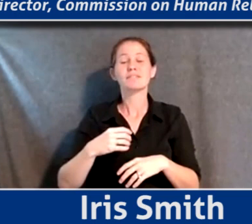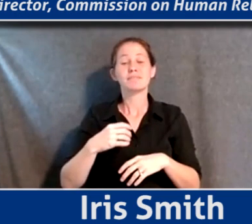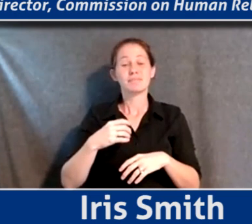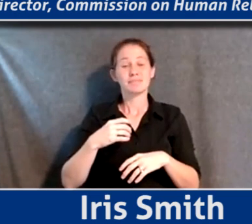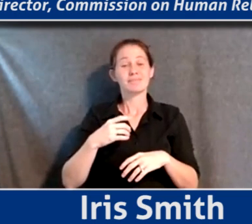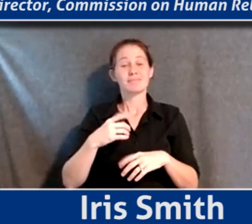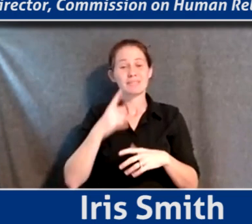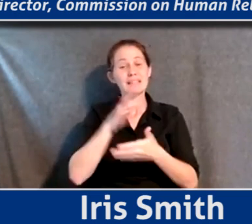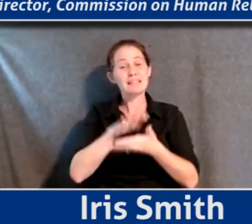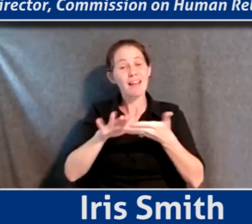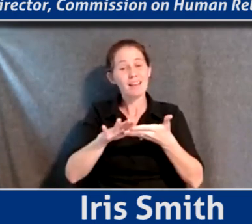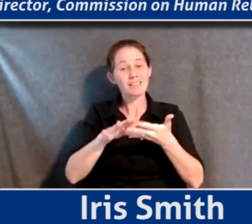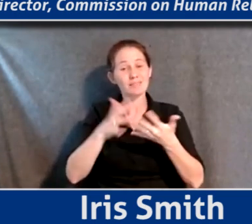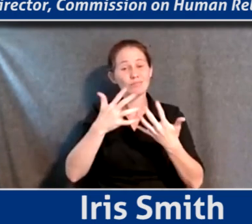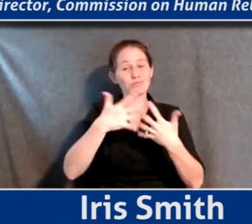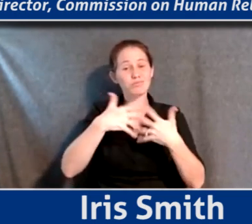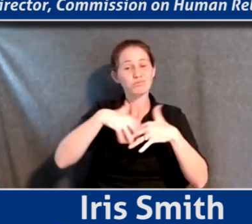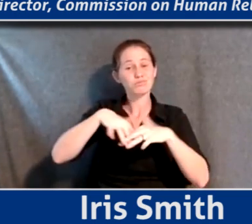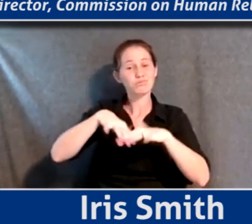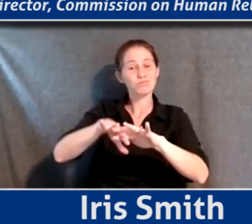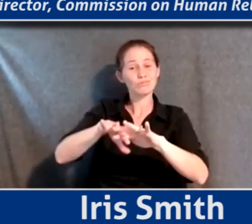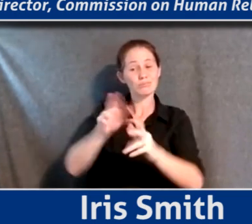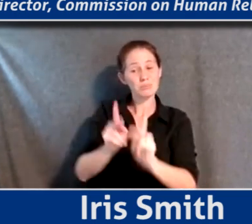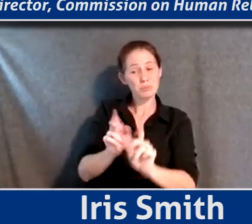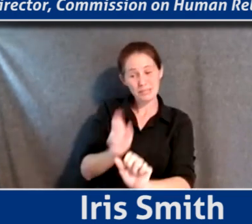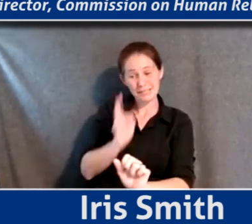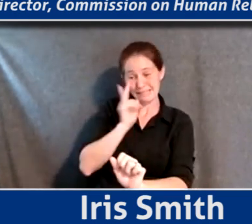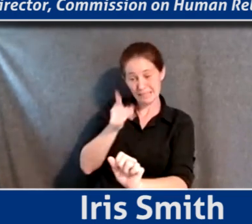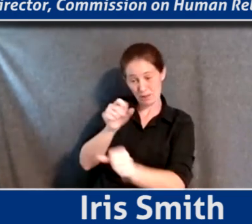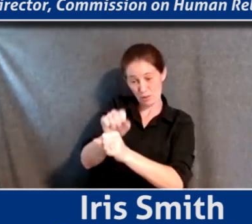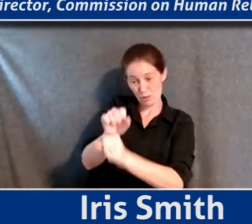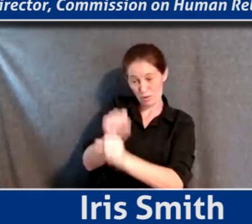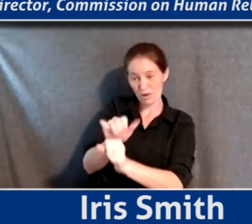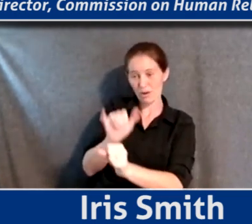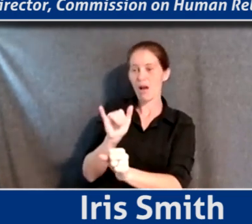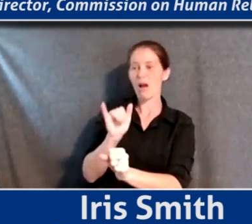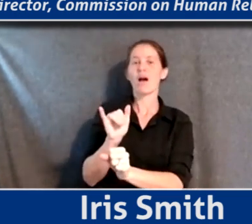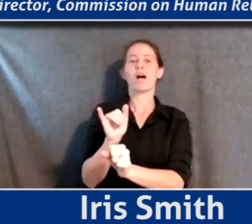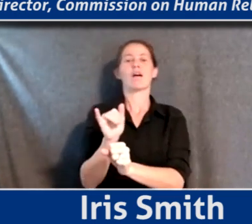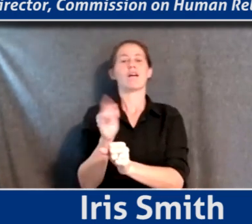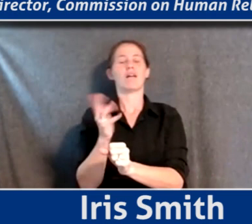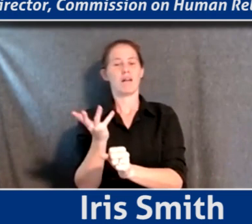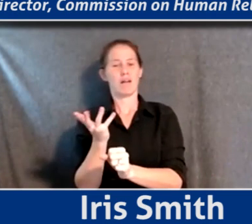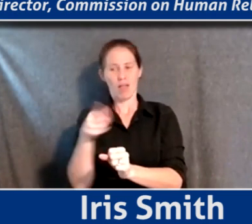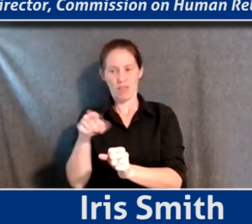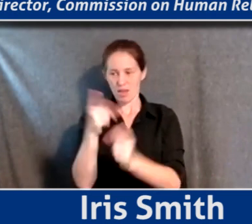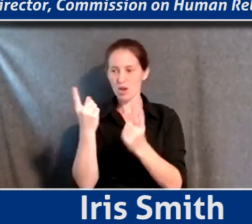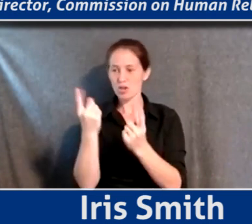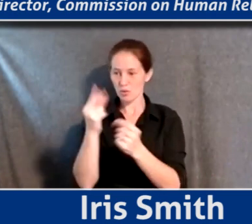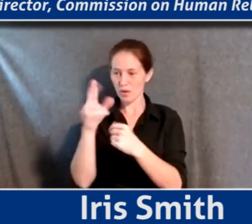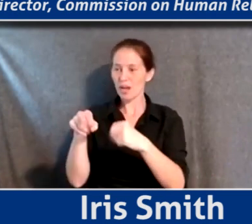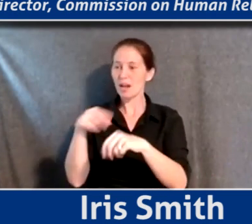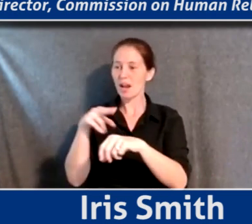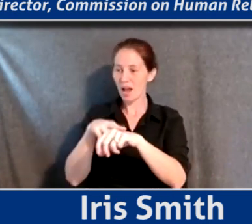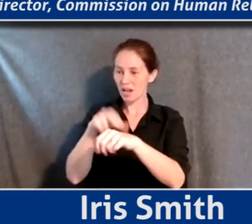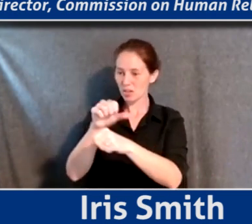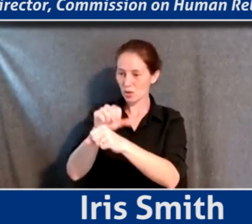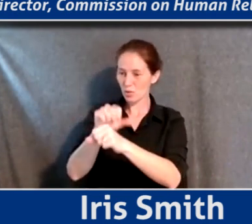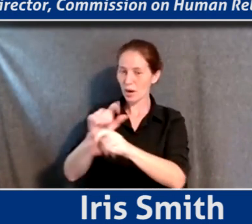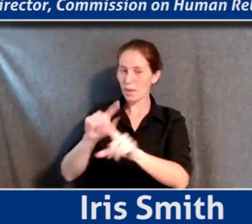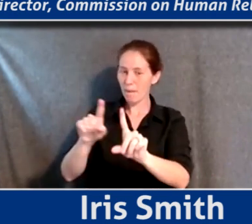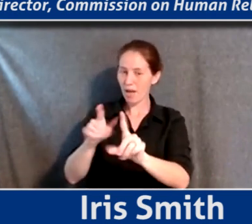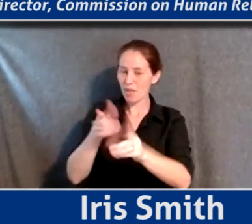a nice way that people see the work and then they say, oh, yeah, they're doing national work, but they're also